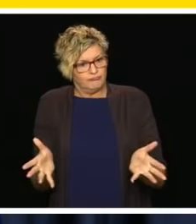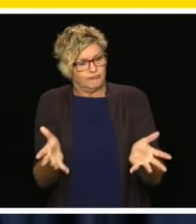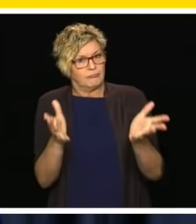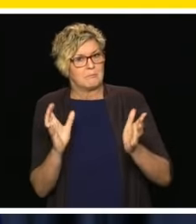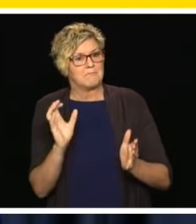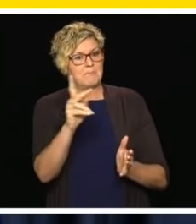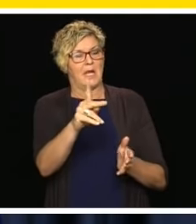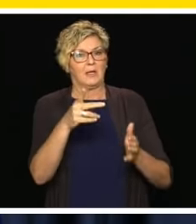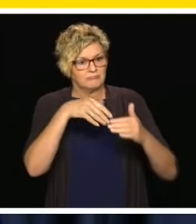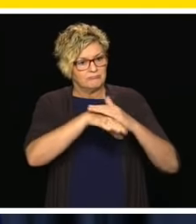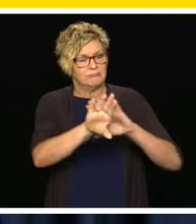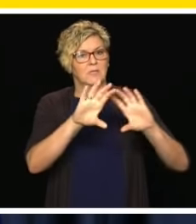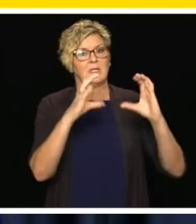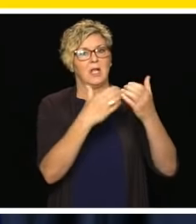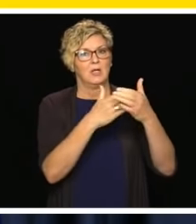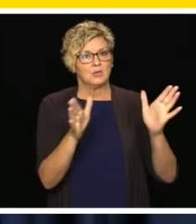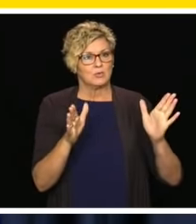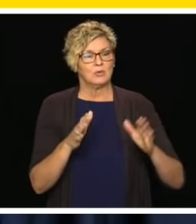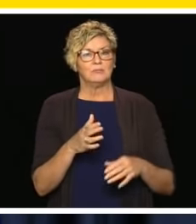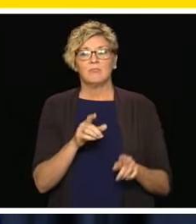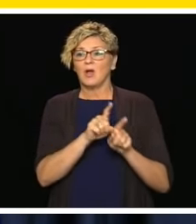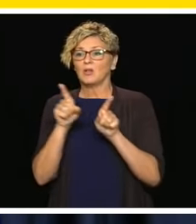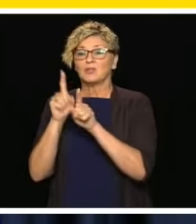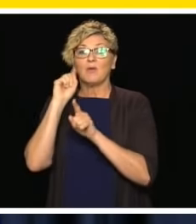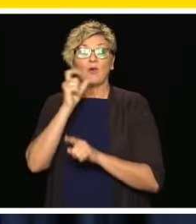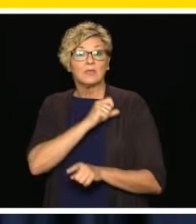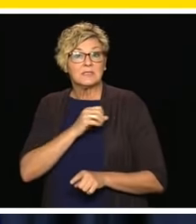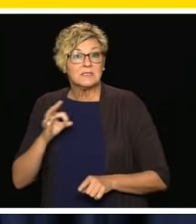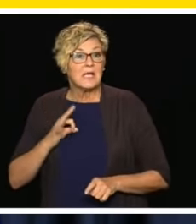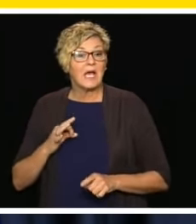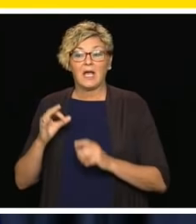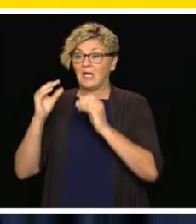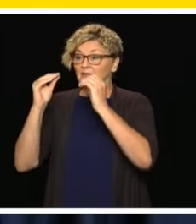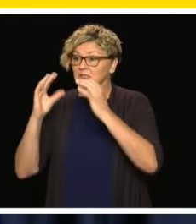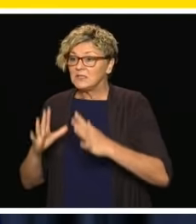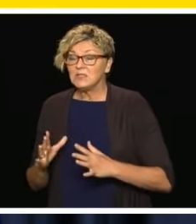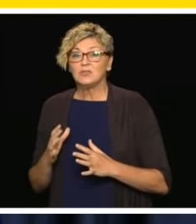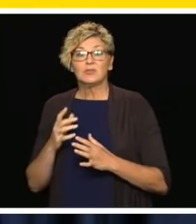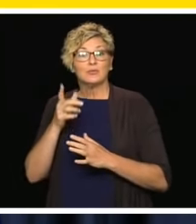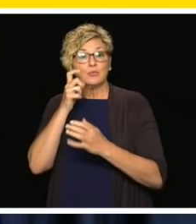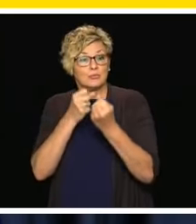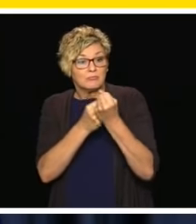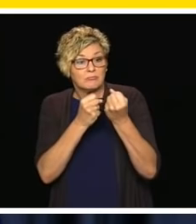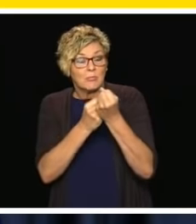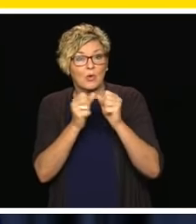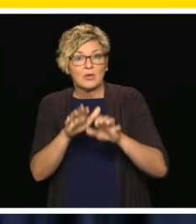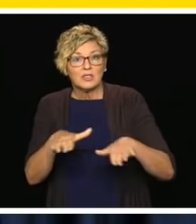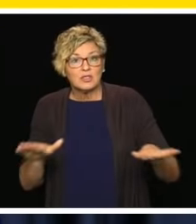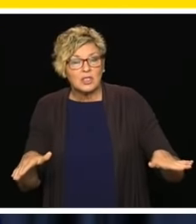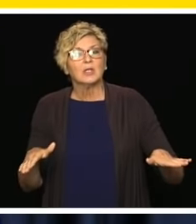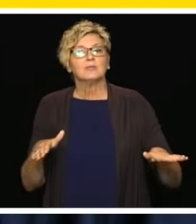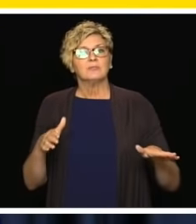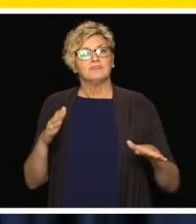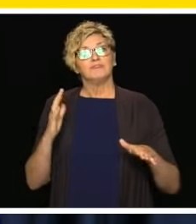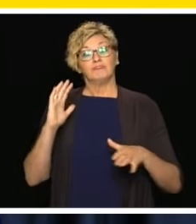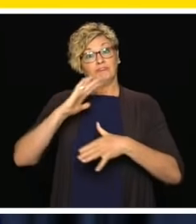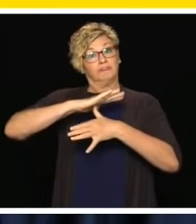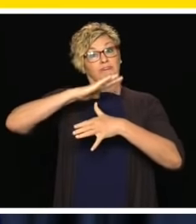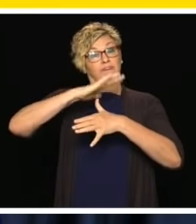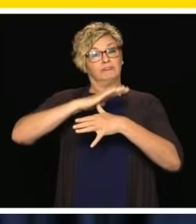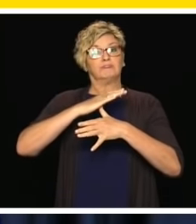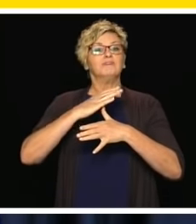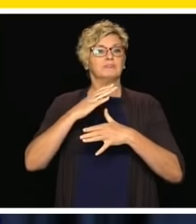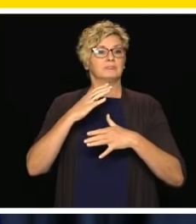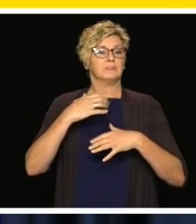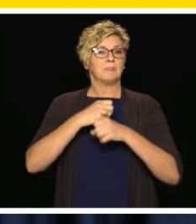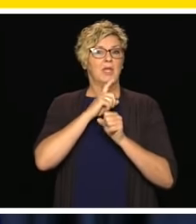the adults, the teachers and support staff that we so much depend on to care for our children throughout the day and give them the tools to be